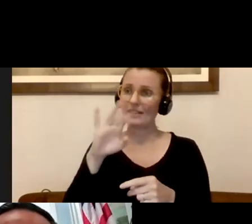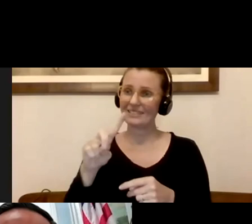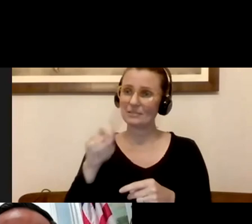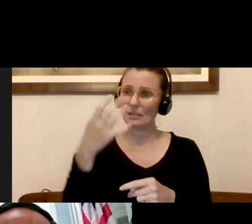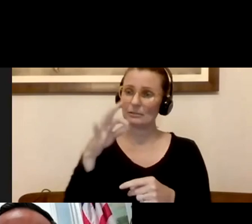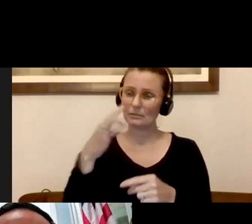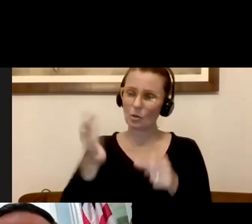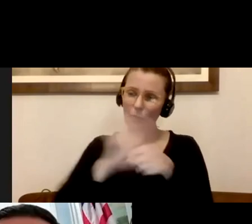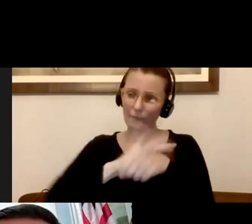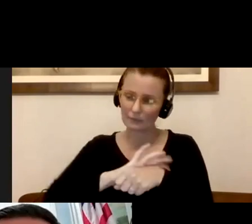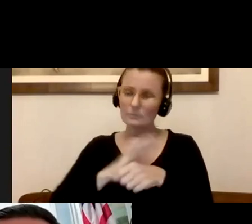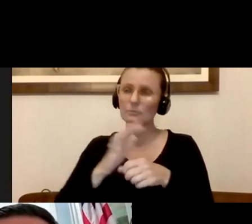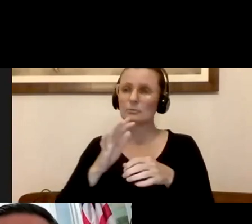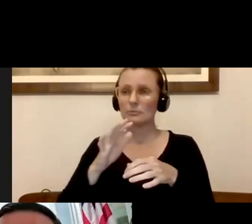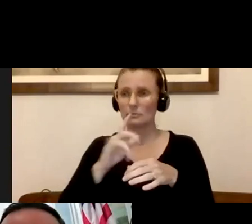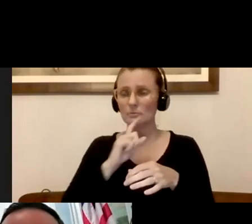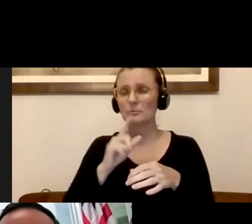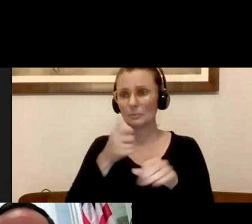.gov slash coronavirus.